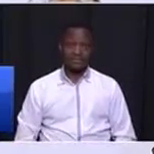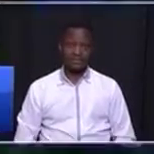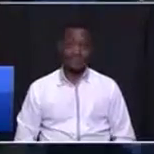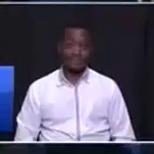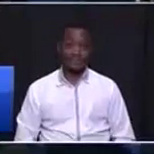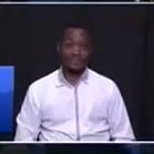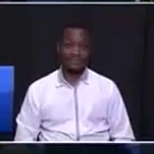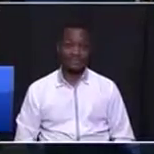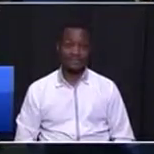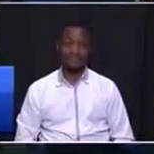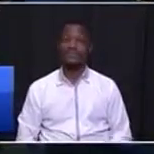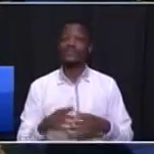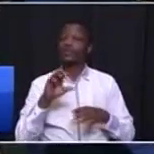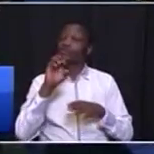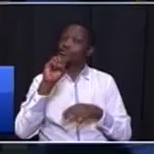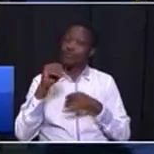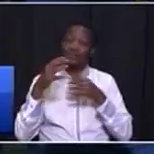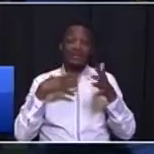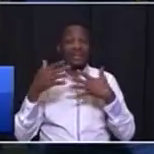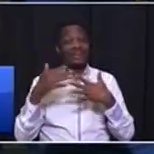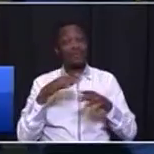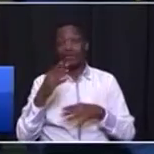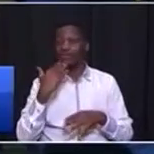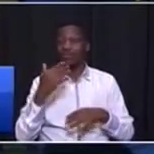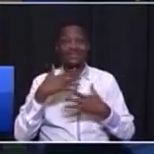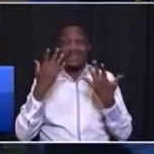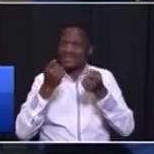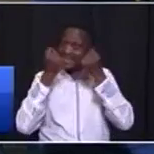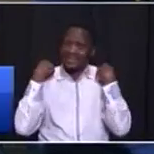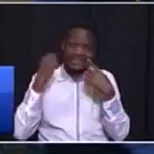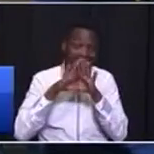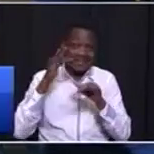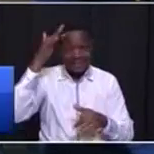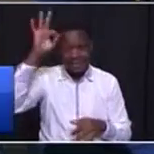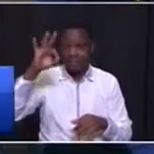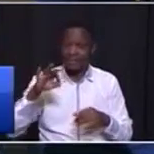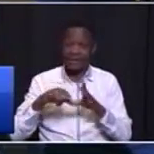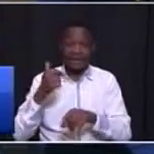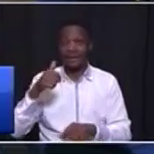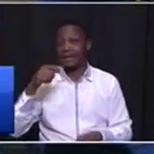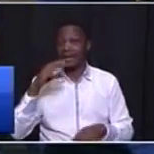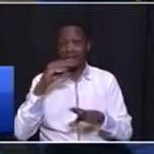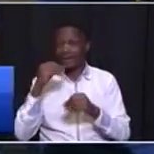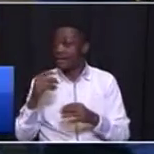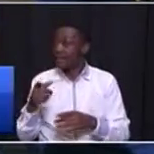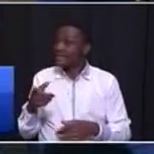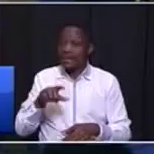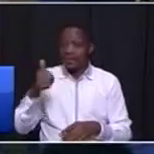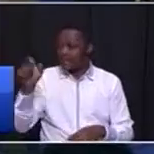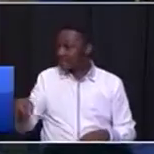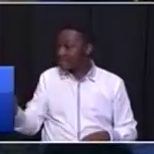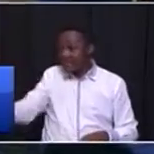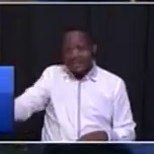so anyone who doesn't understand government like someone right next to me here